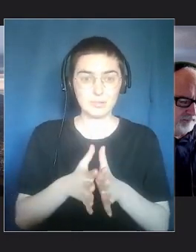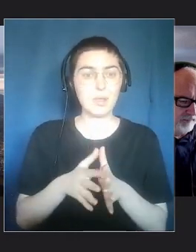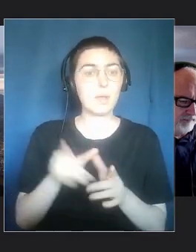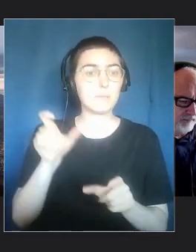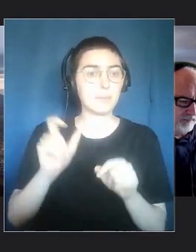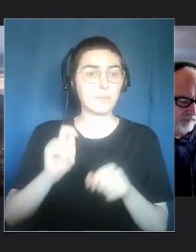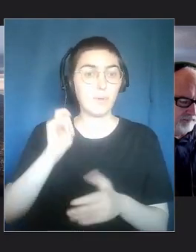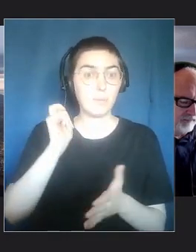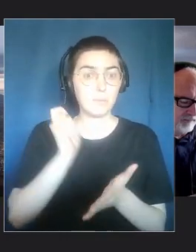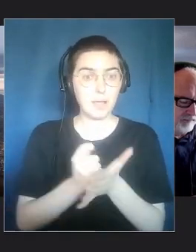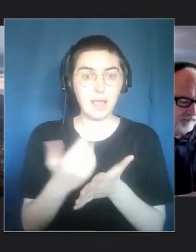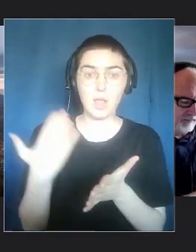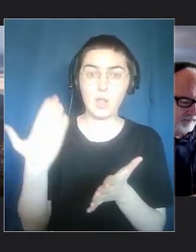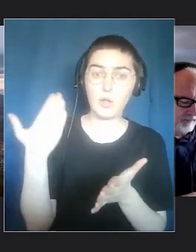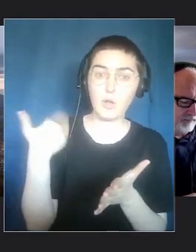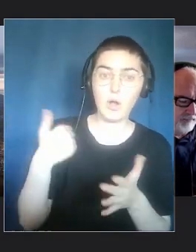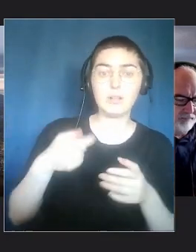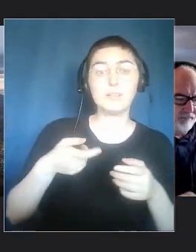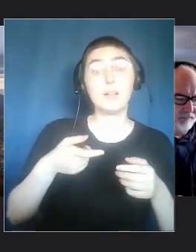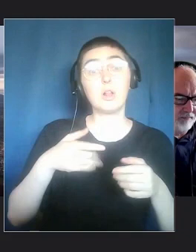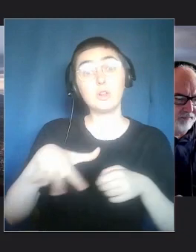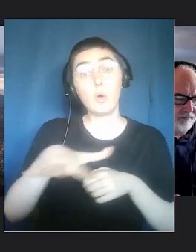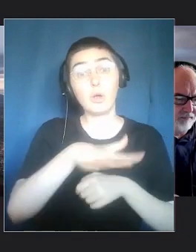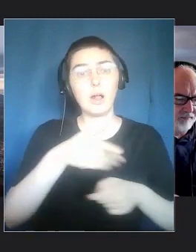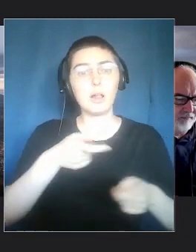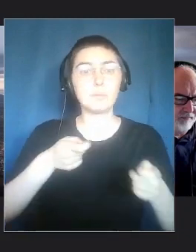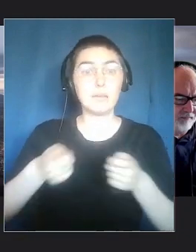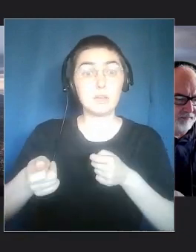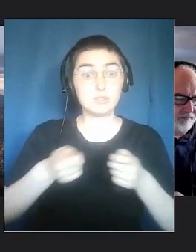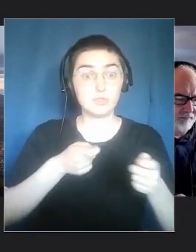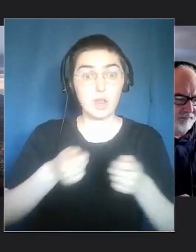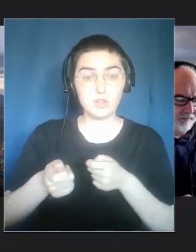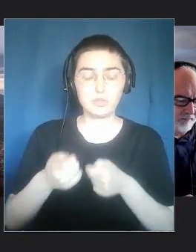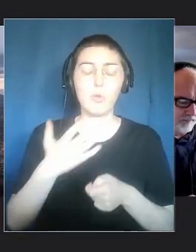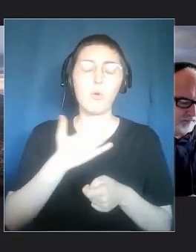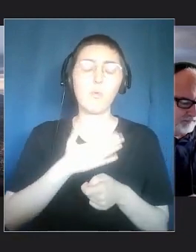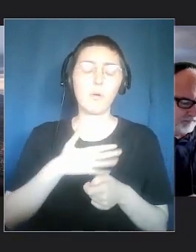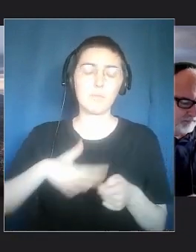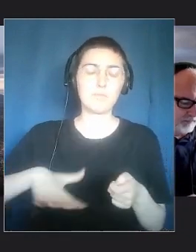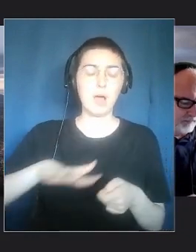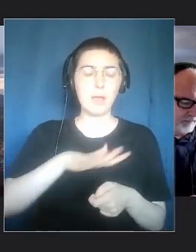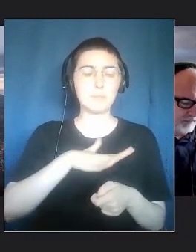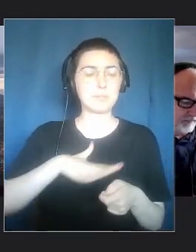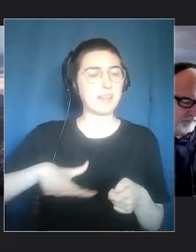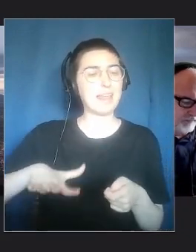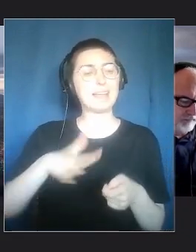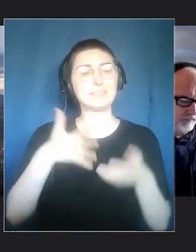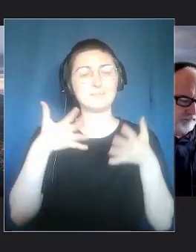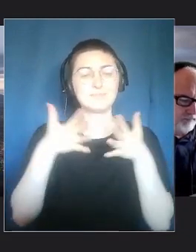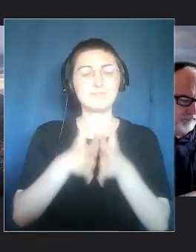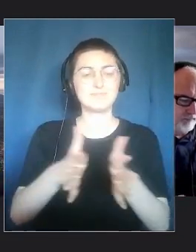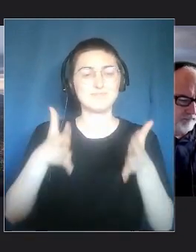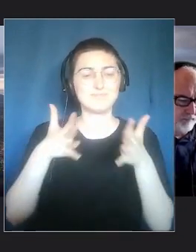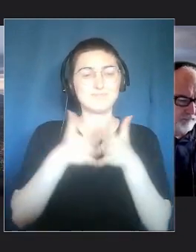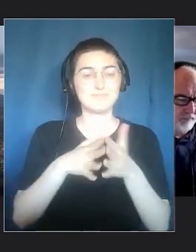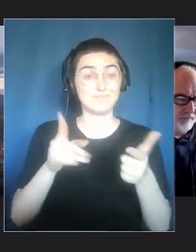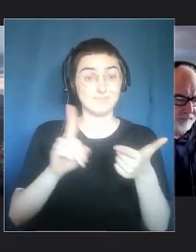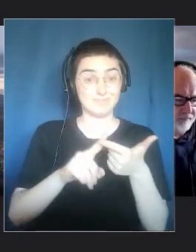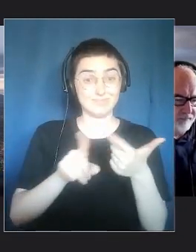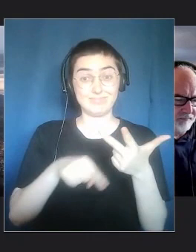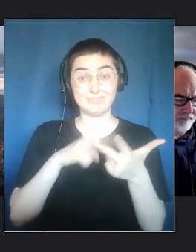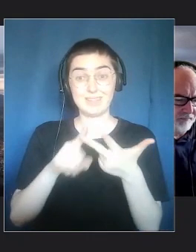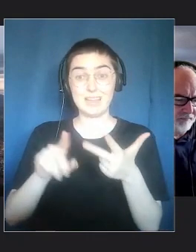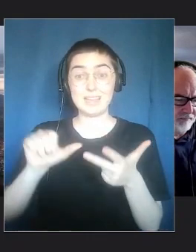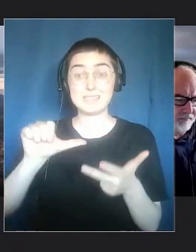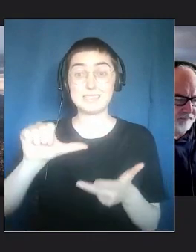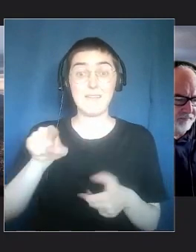local administration who feel the need to tell their stories. Stefania